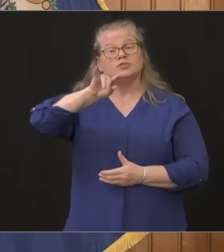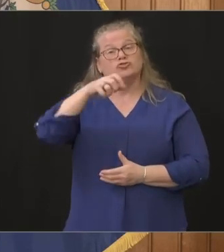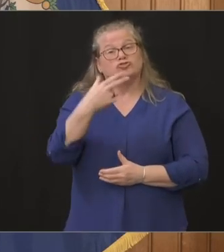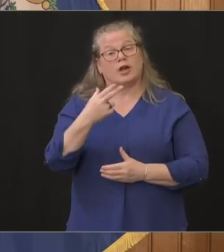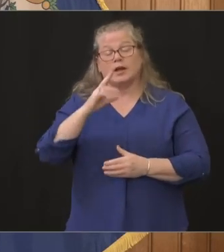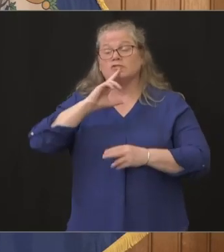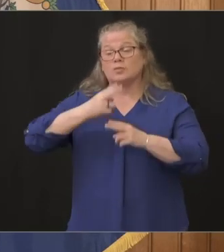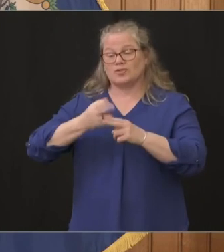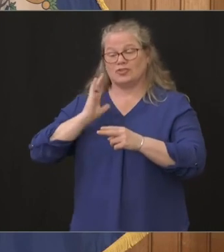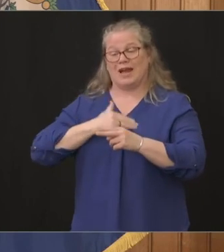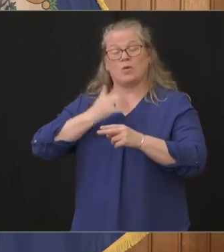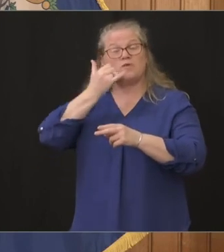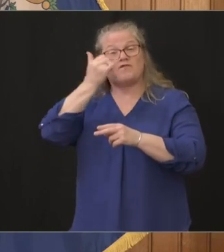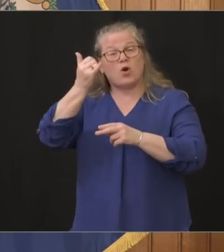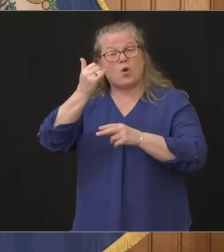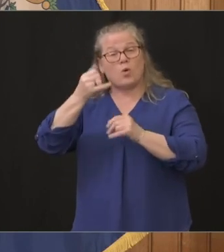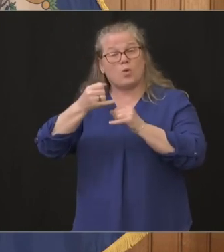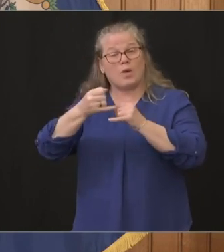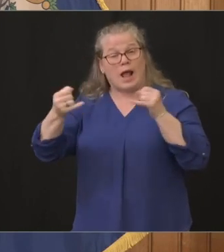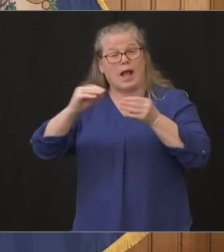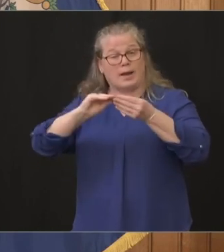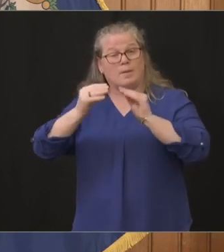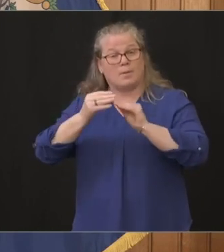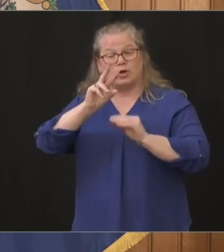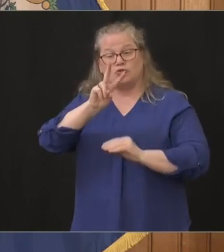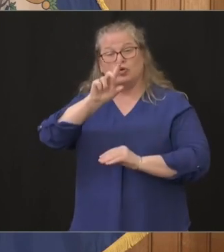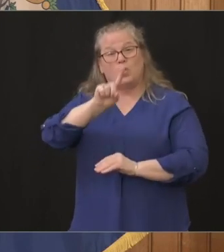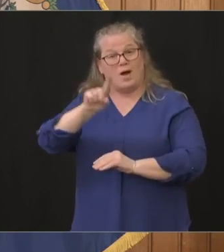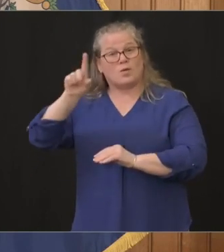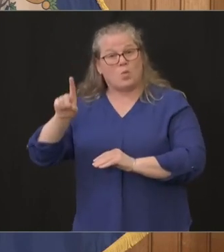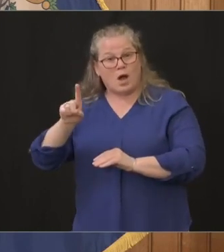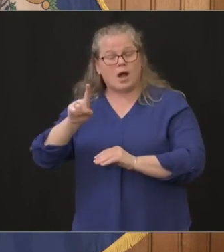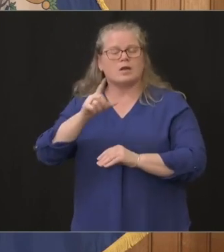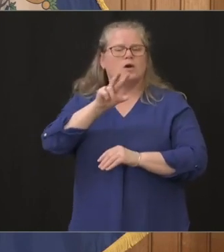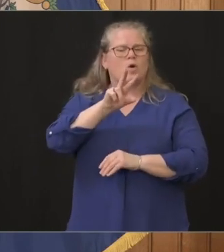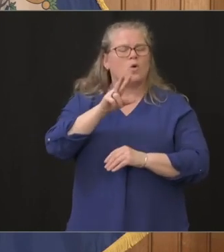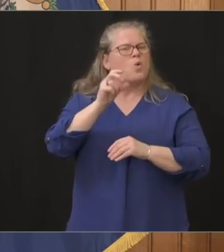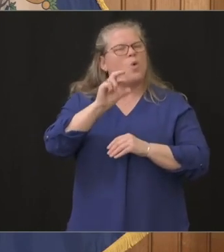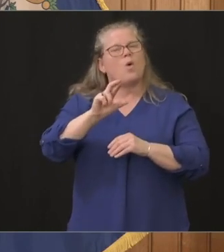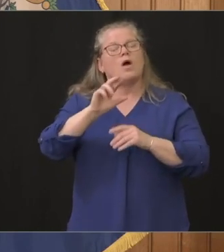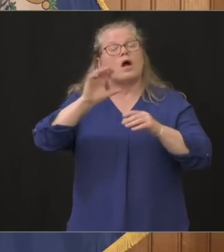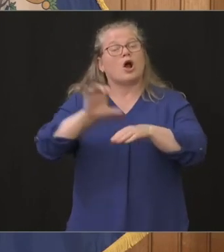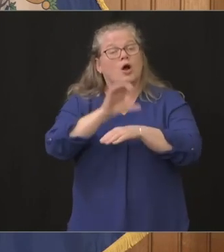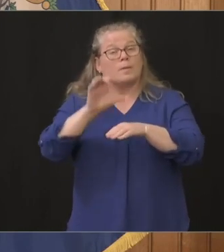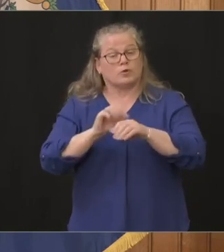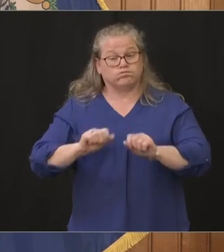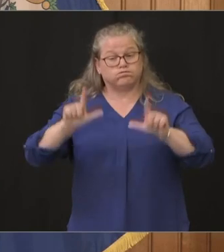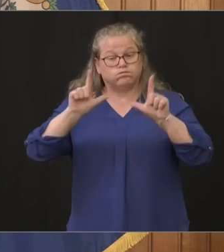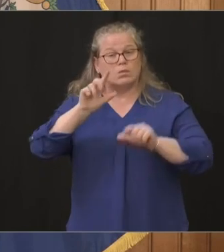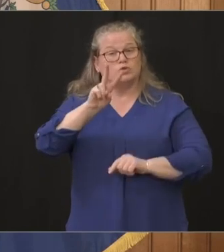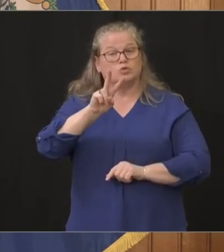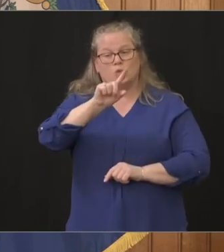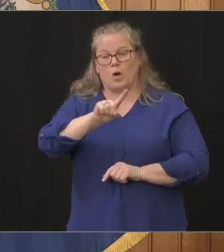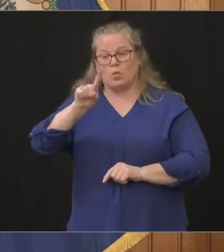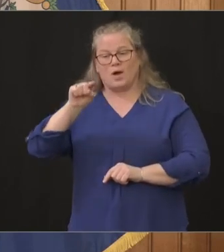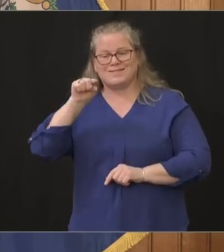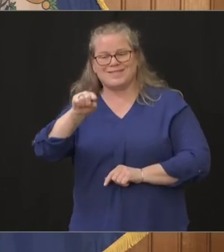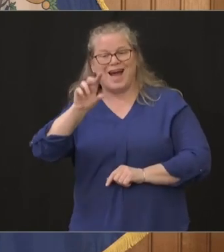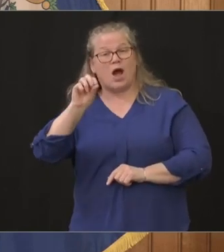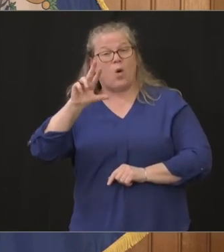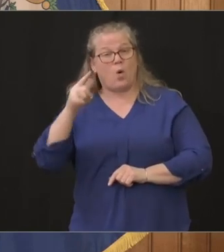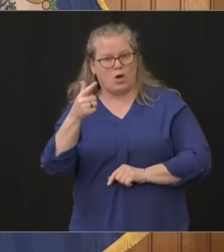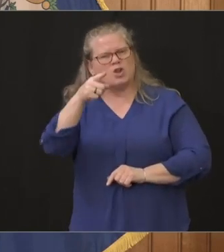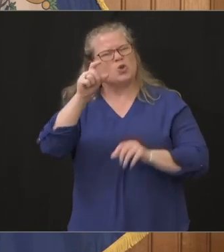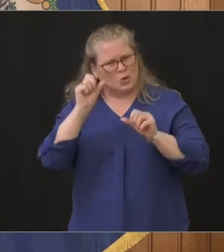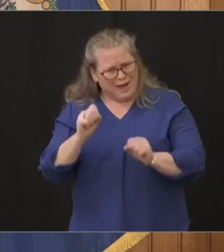in the 211.org where you could make contributions we have almost 1,000 of folks who have donated to the